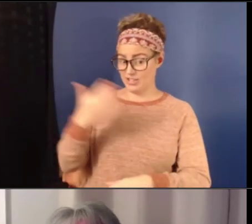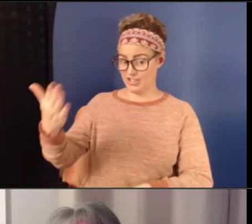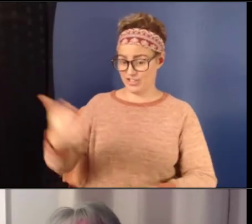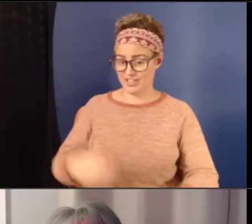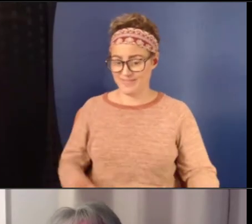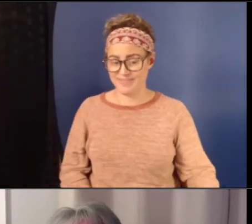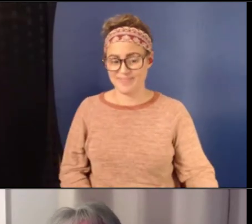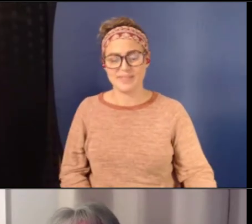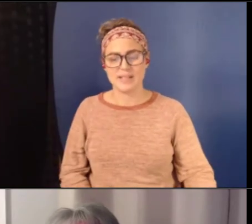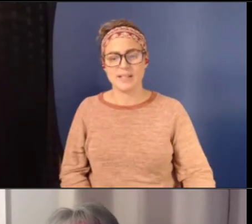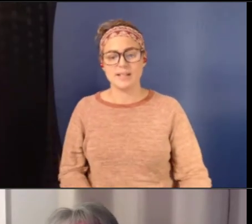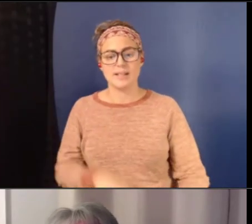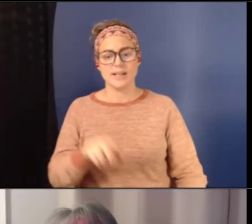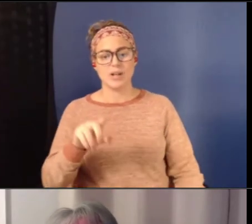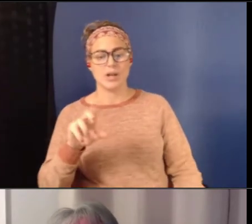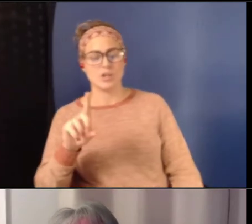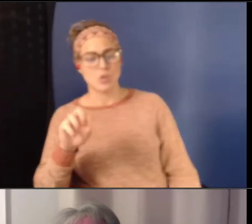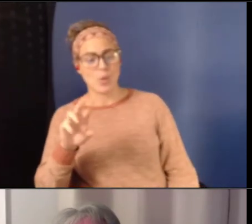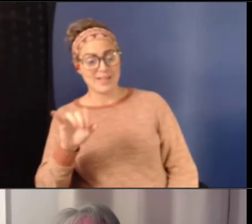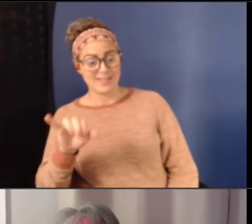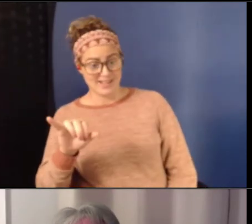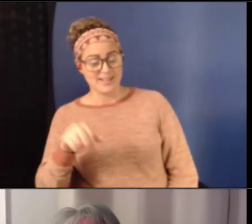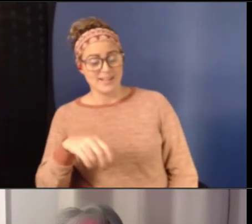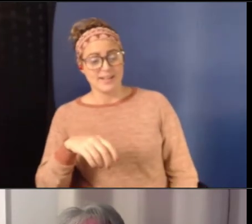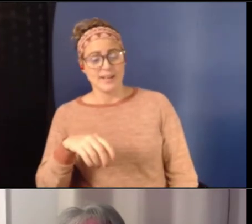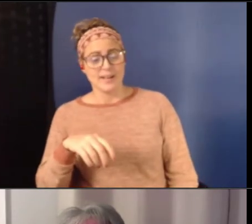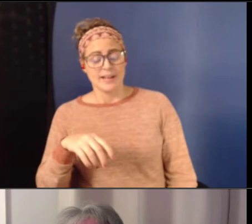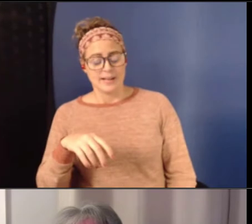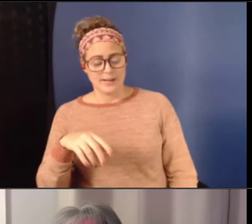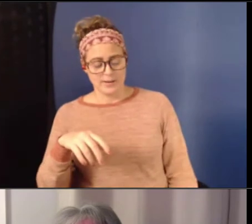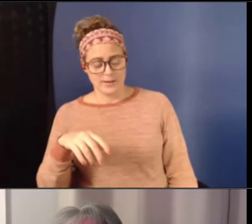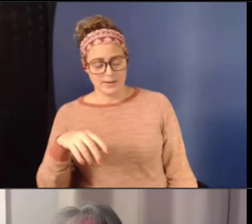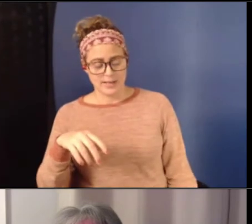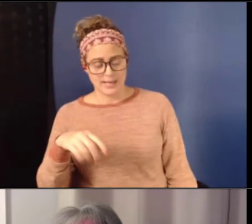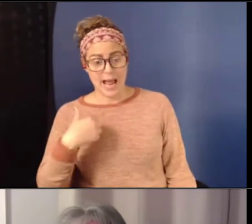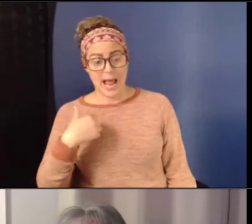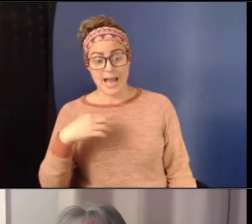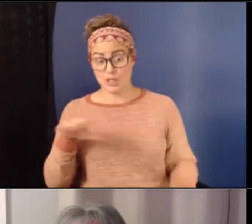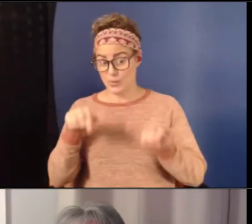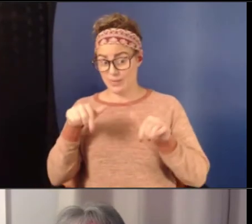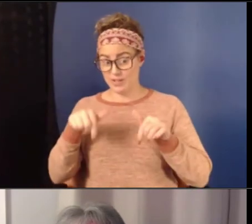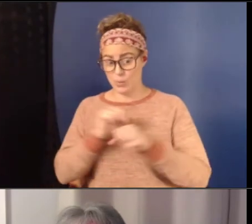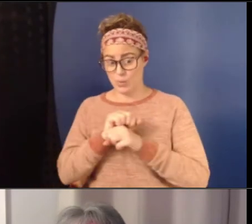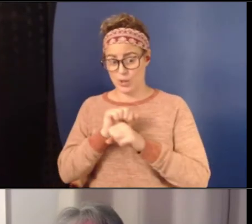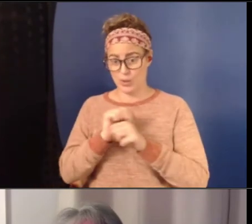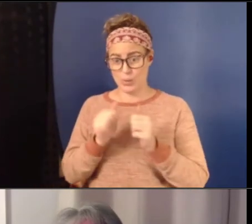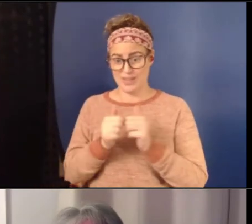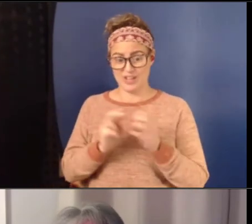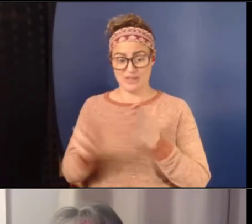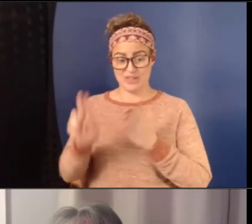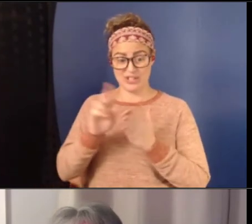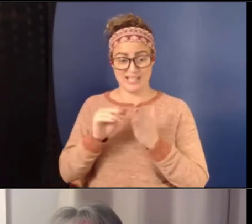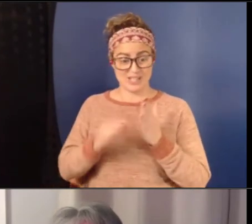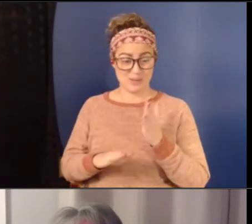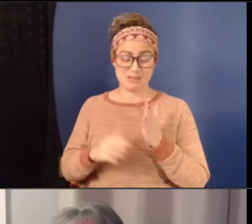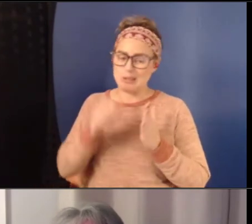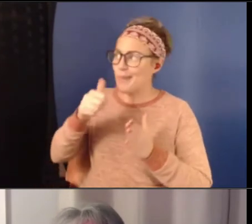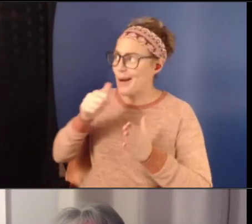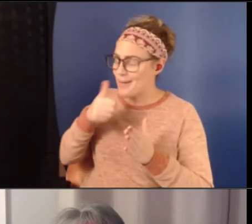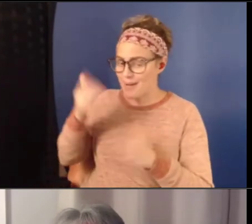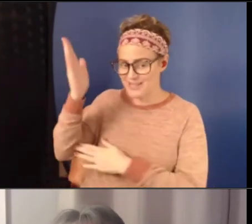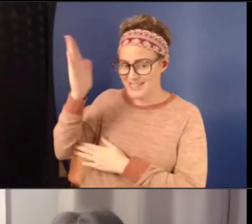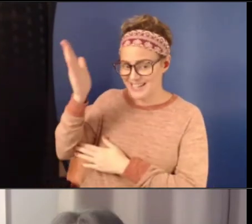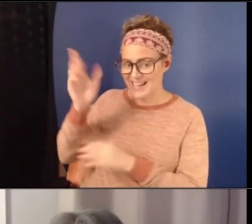Yeah. And I think it's, um, you know, I do even this work with my university students tomorrow. presenting on dating violence in my